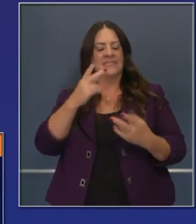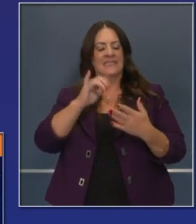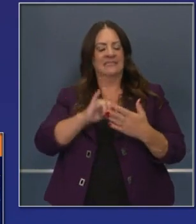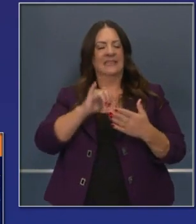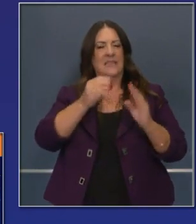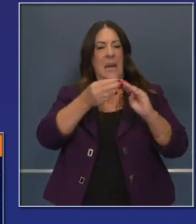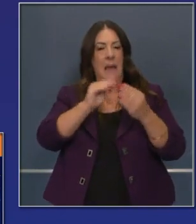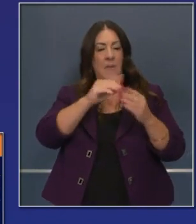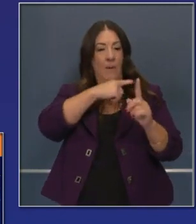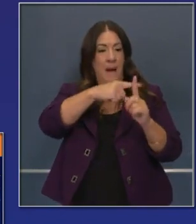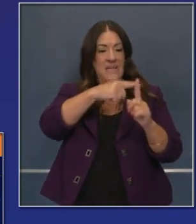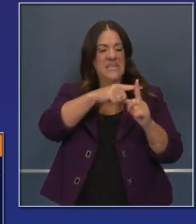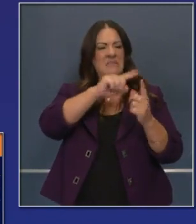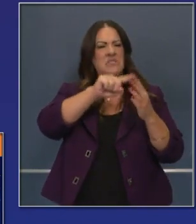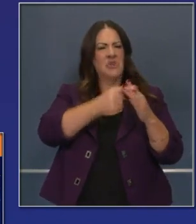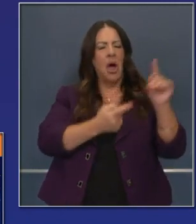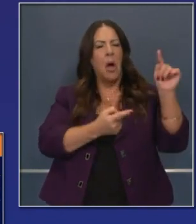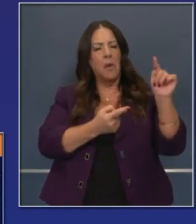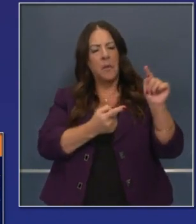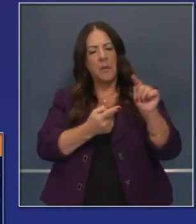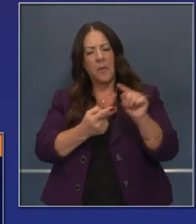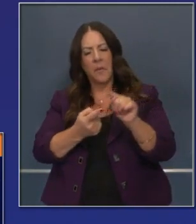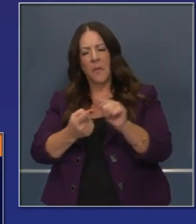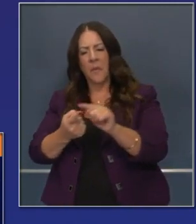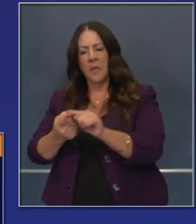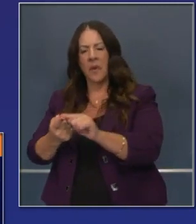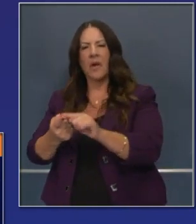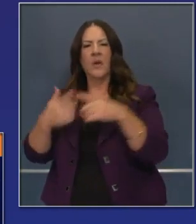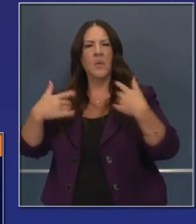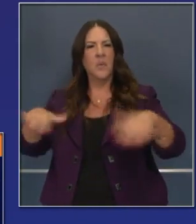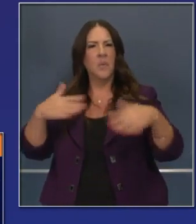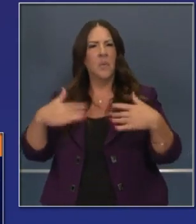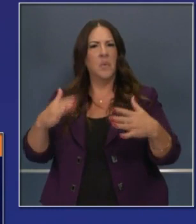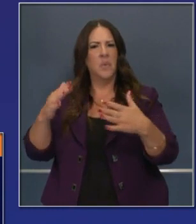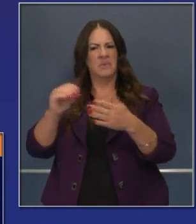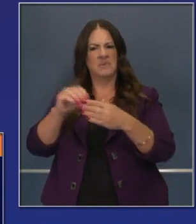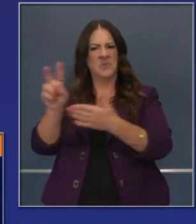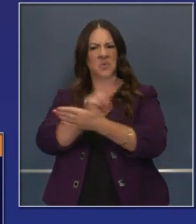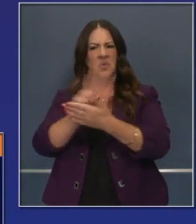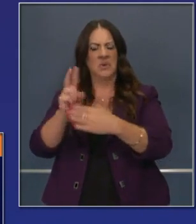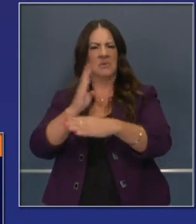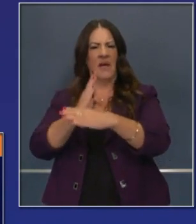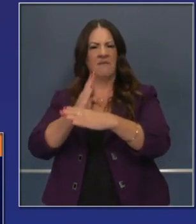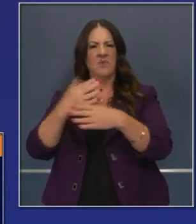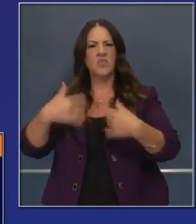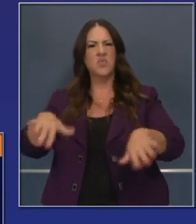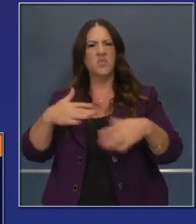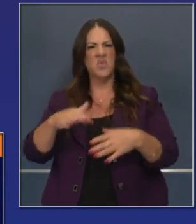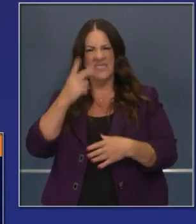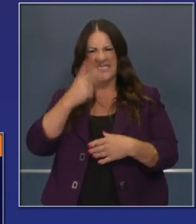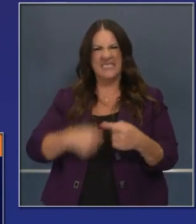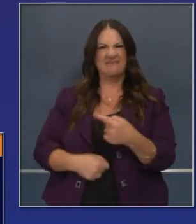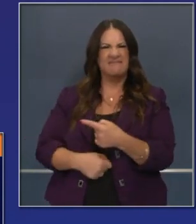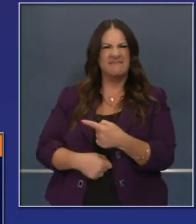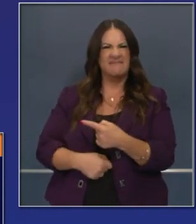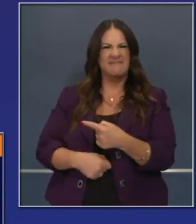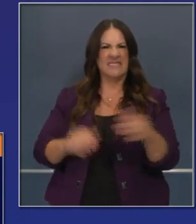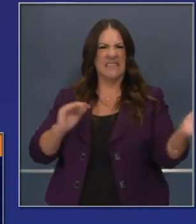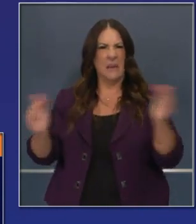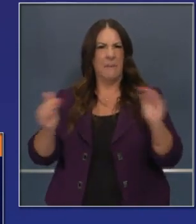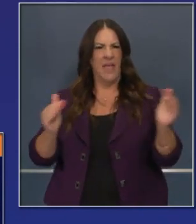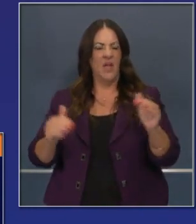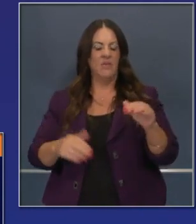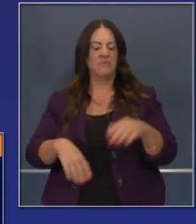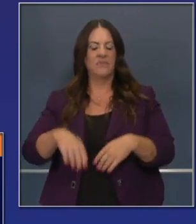.8% positivity rate over a 14-day period. You could take a look at where we were 14 days ago at 3